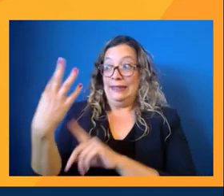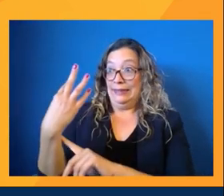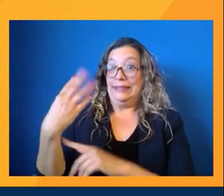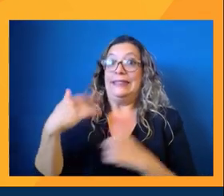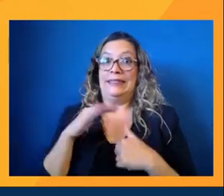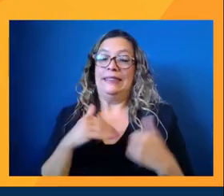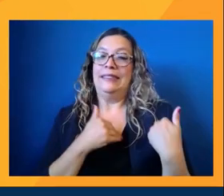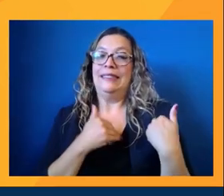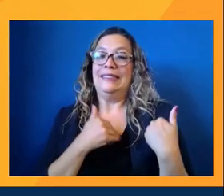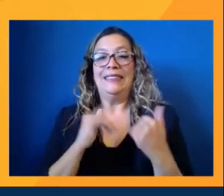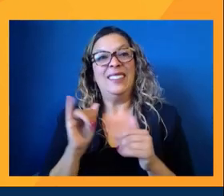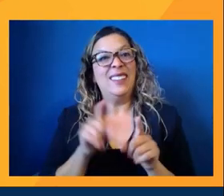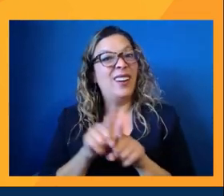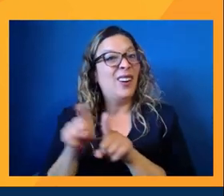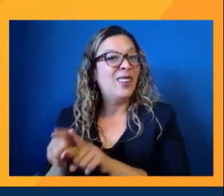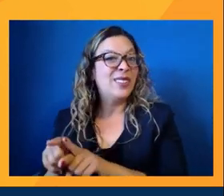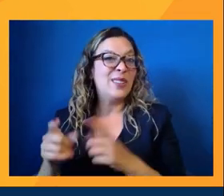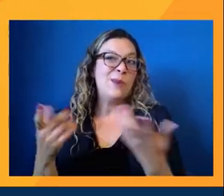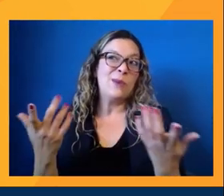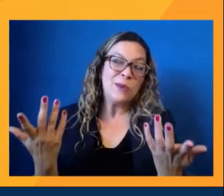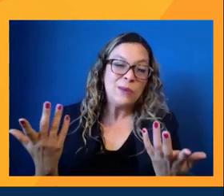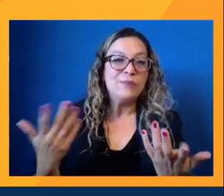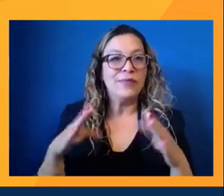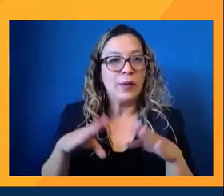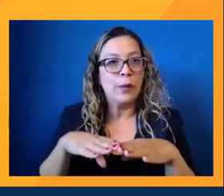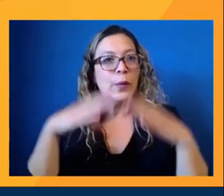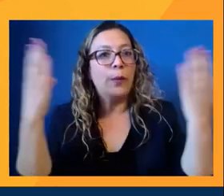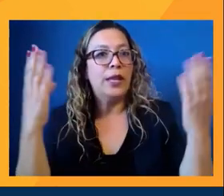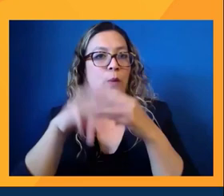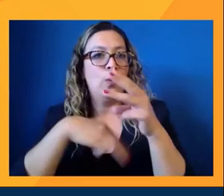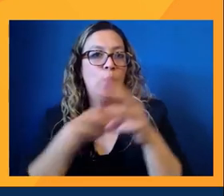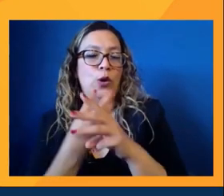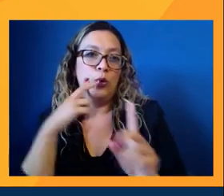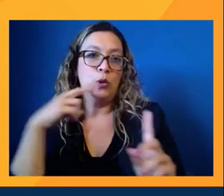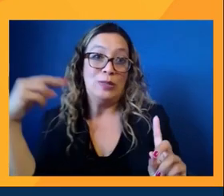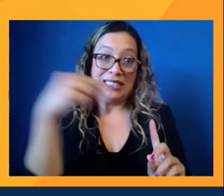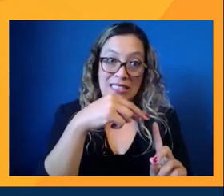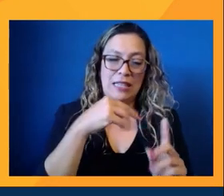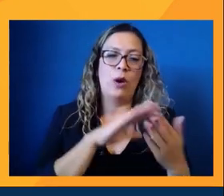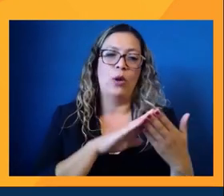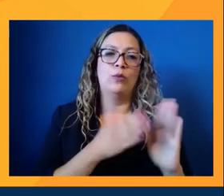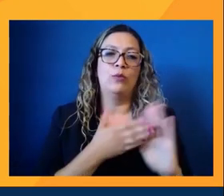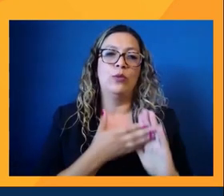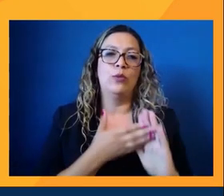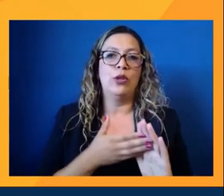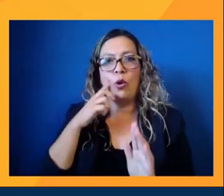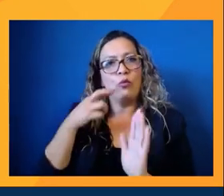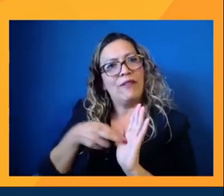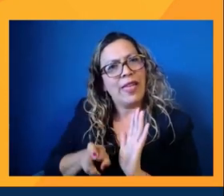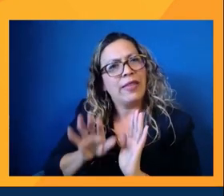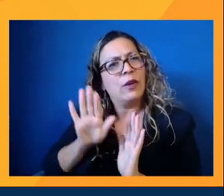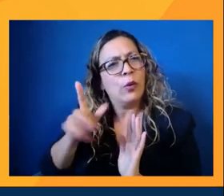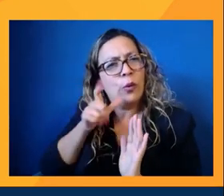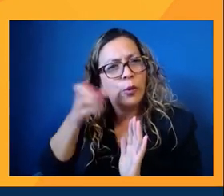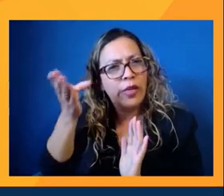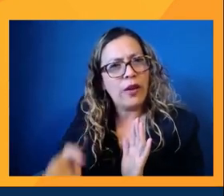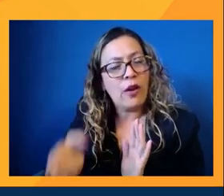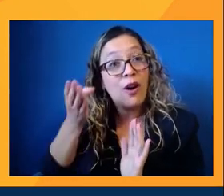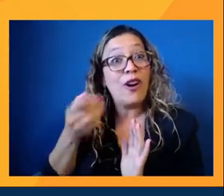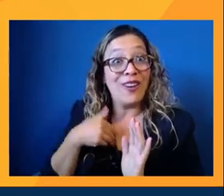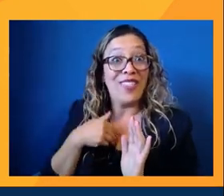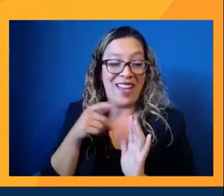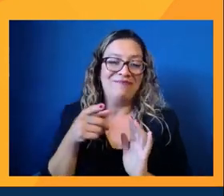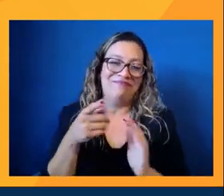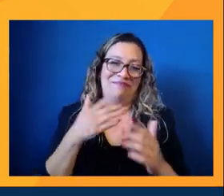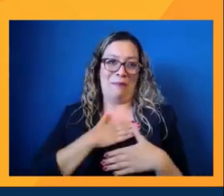also opening a world to our community to see themselves in, in this case, fear the walking dead in an apocalypse, right?